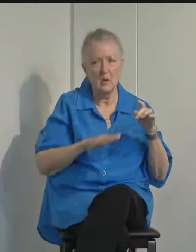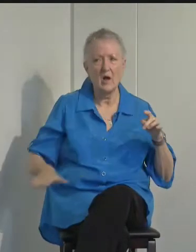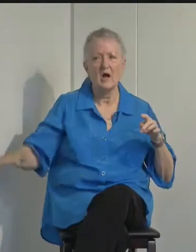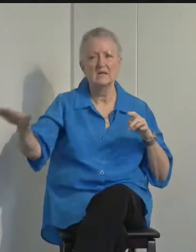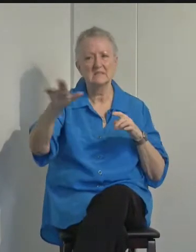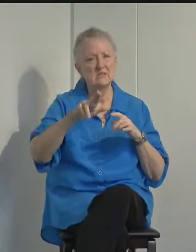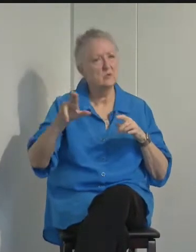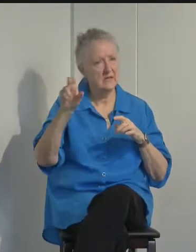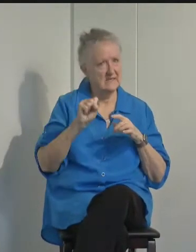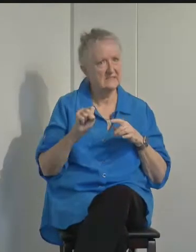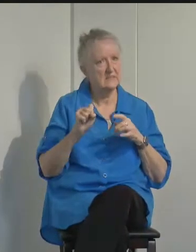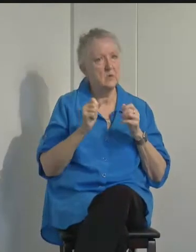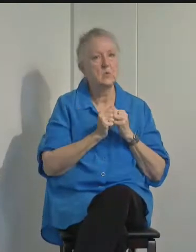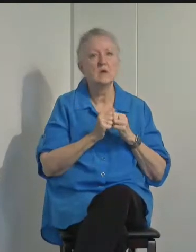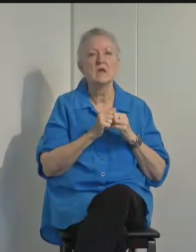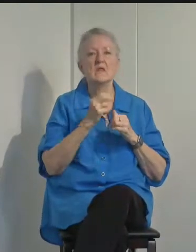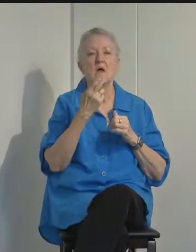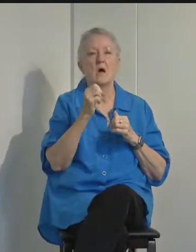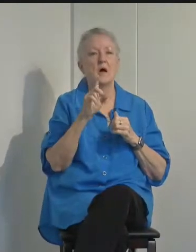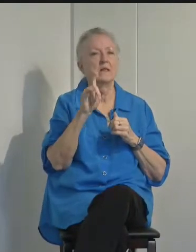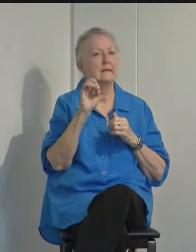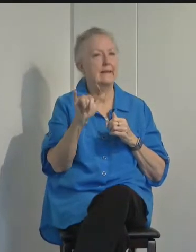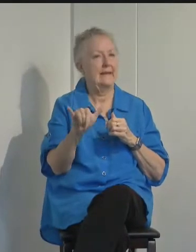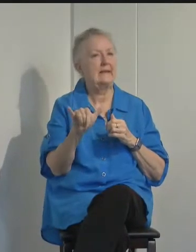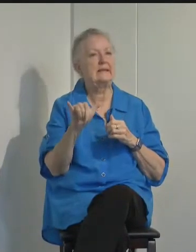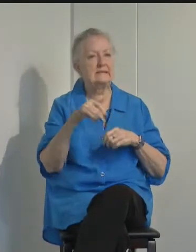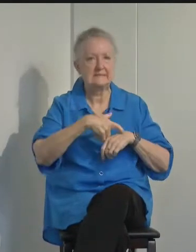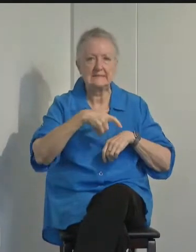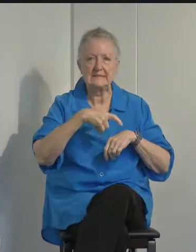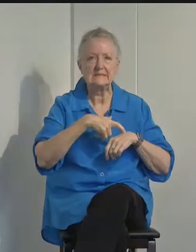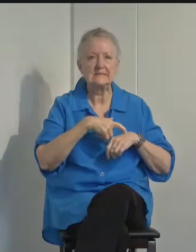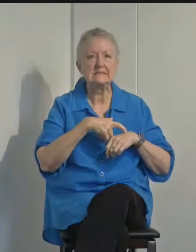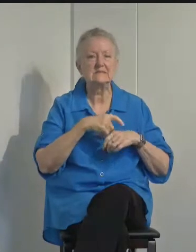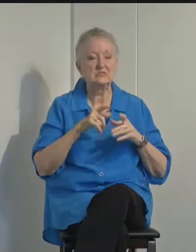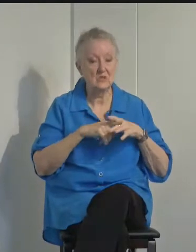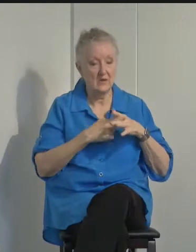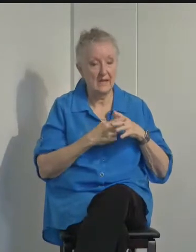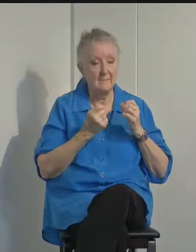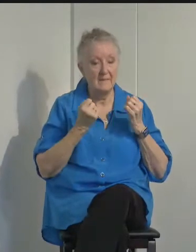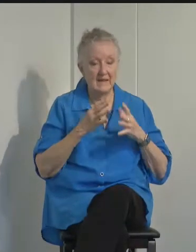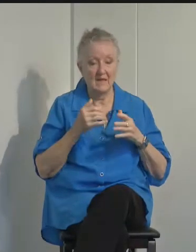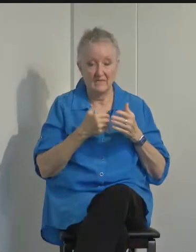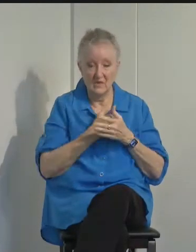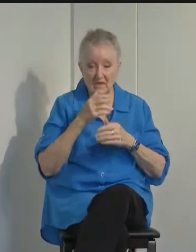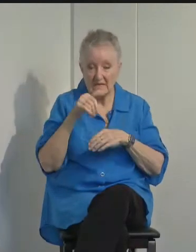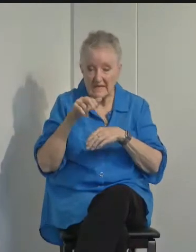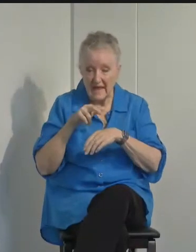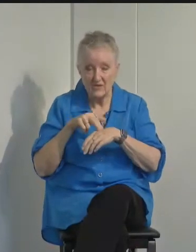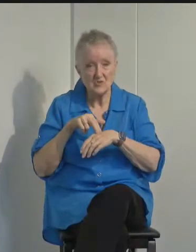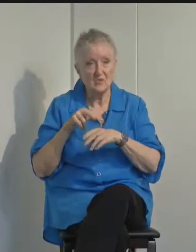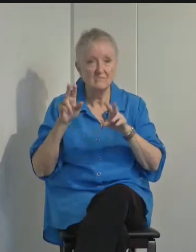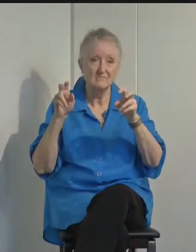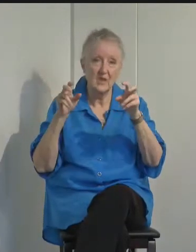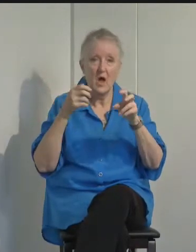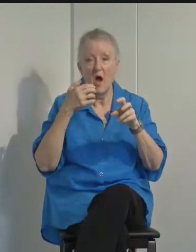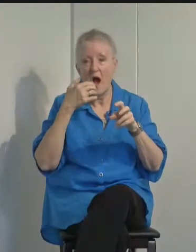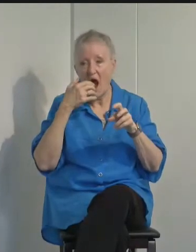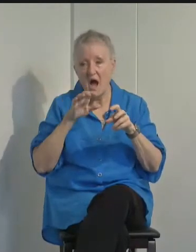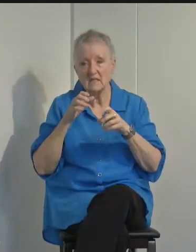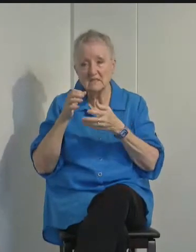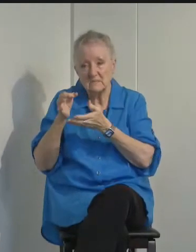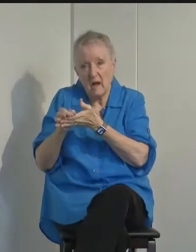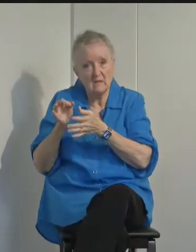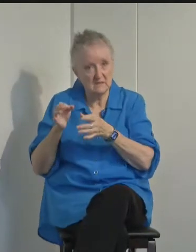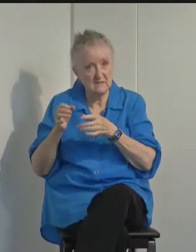With the holiday season starting, many of these national hotspots will unfortunately cause significant